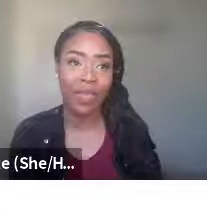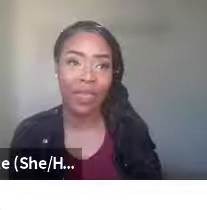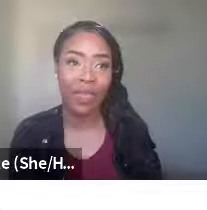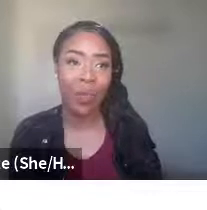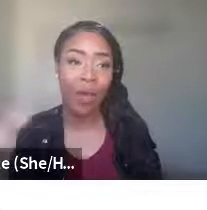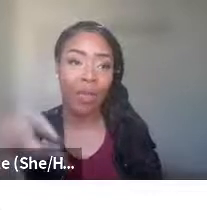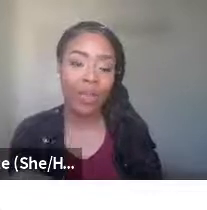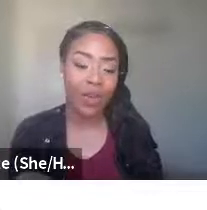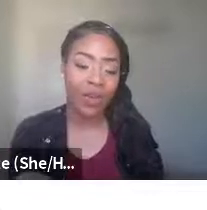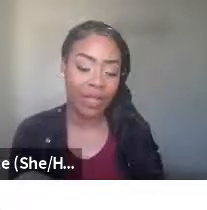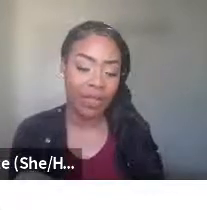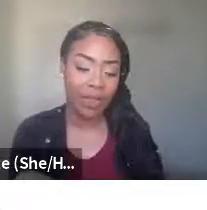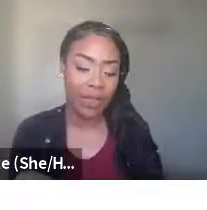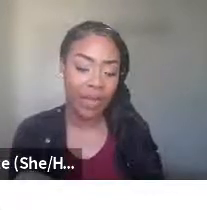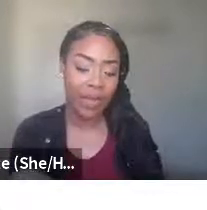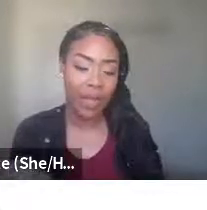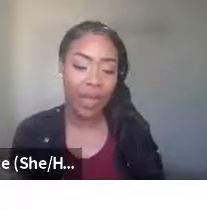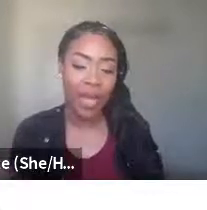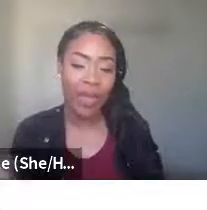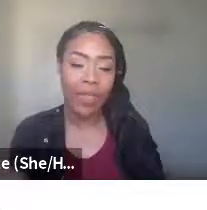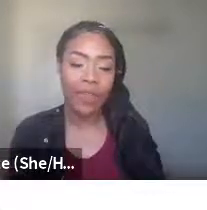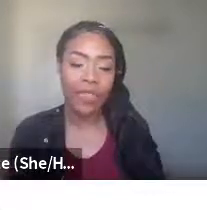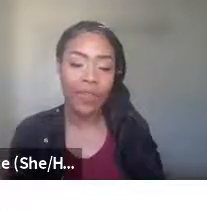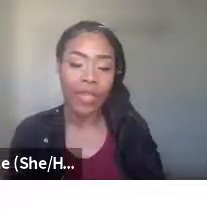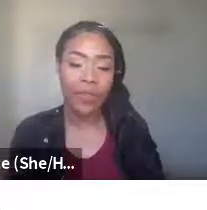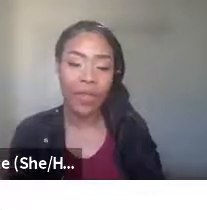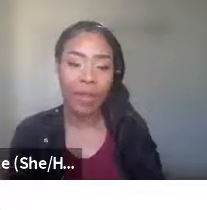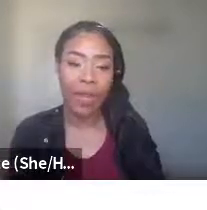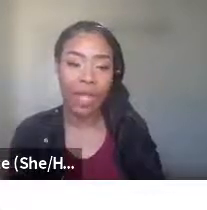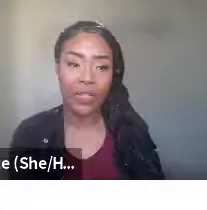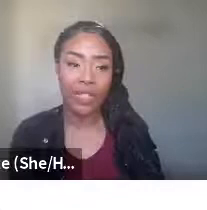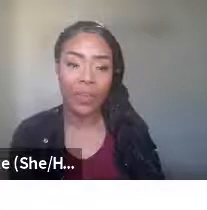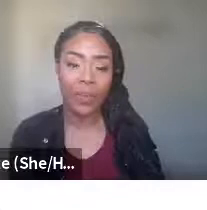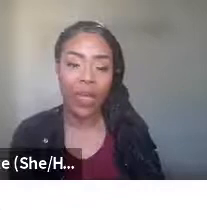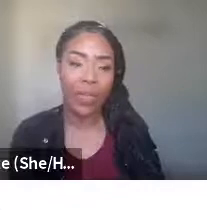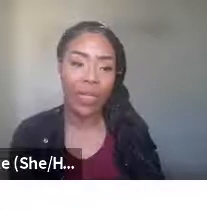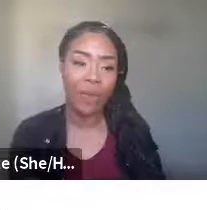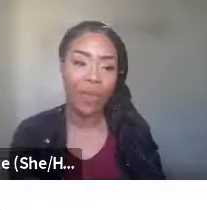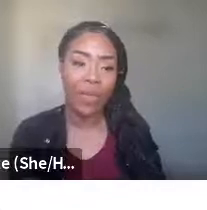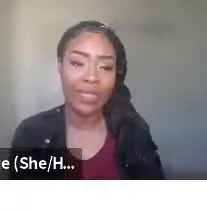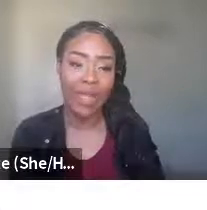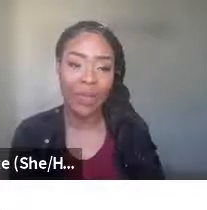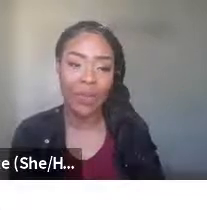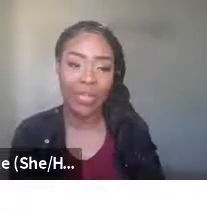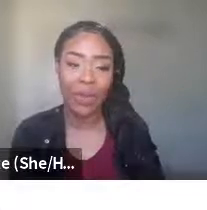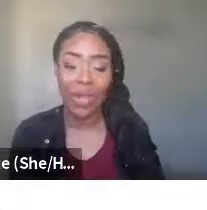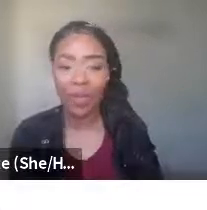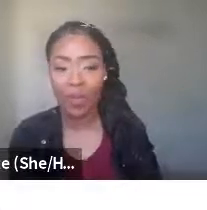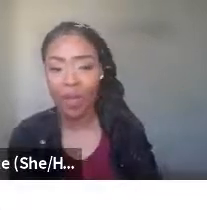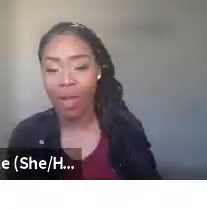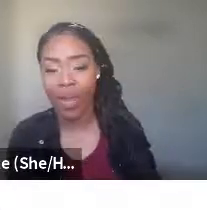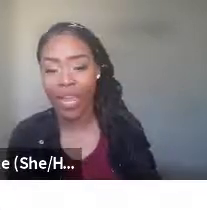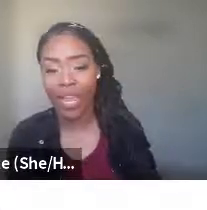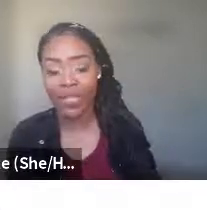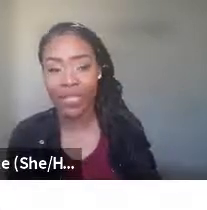receiving while they are currently incarcerated and they're receiving psychotropic medications, but we gave them a misdiagnosis and we're